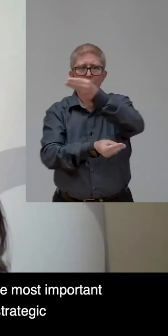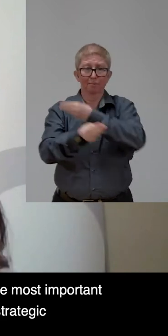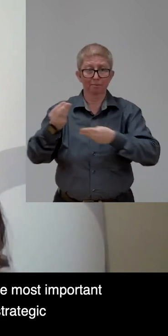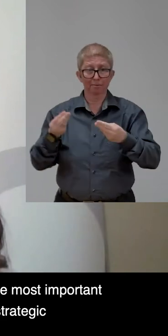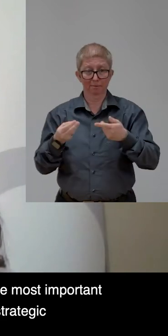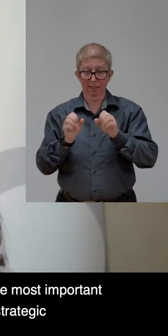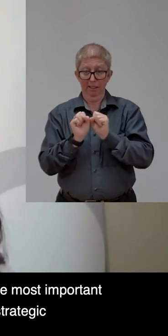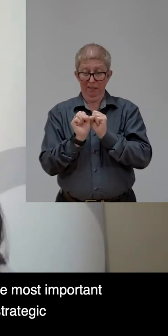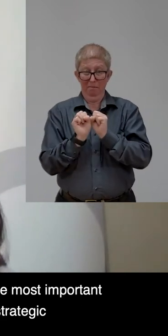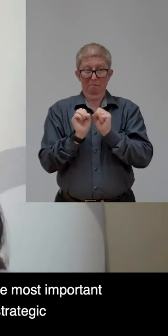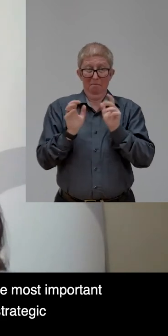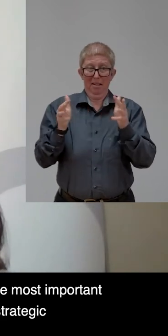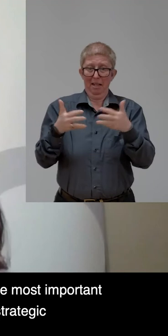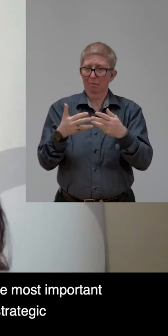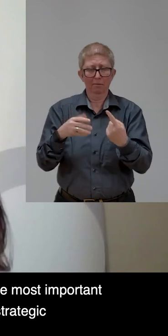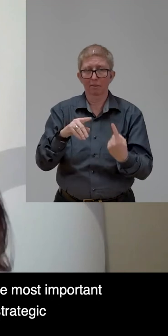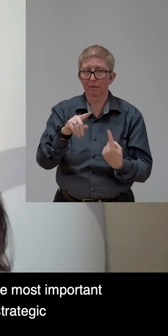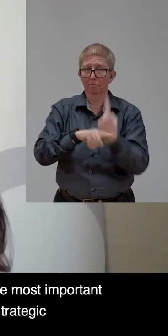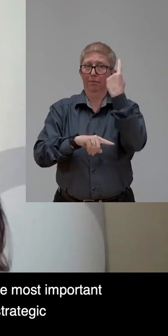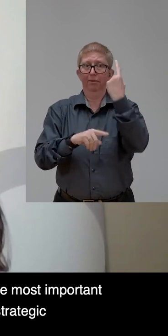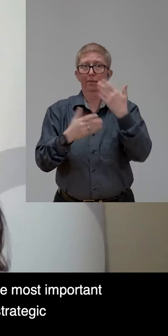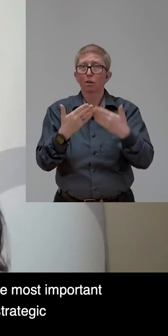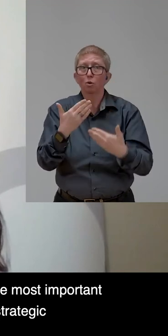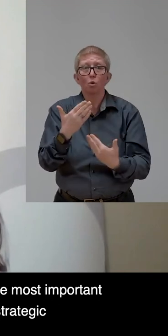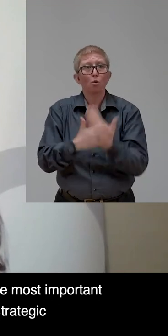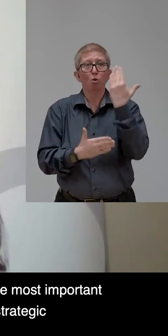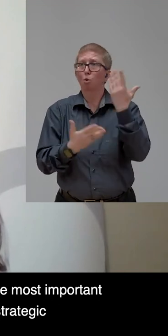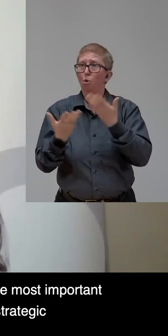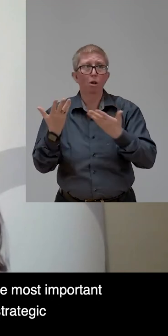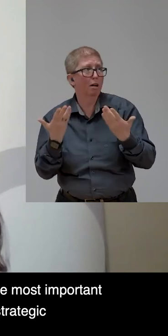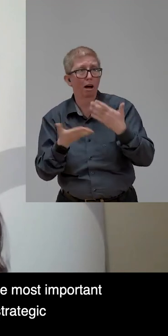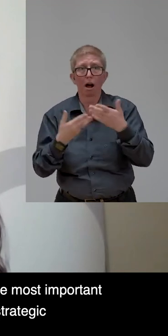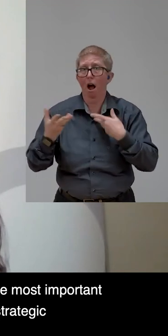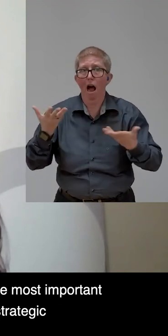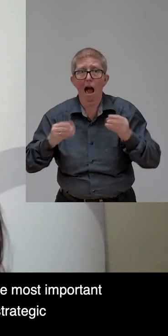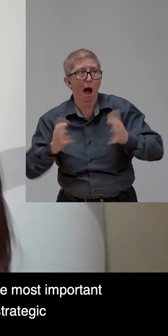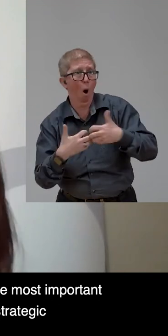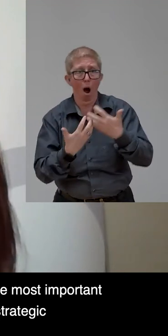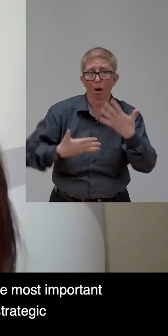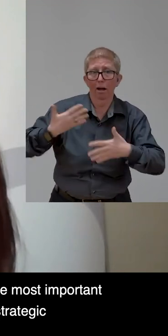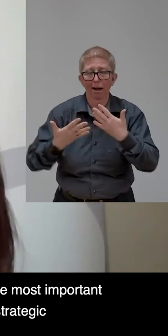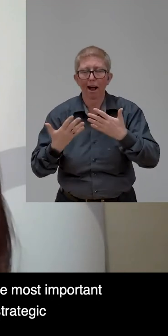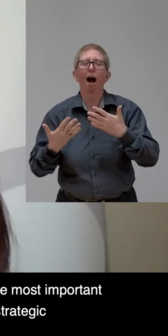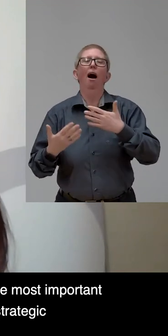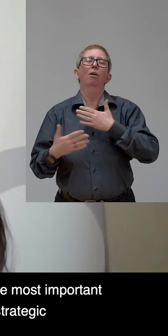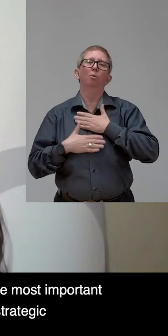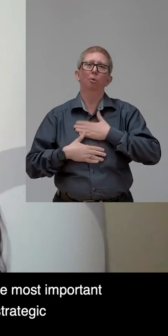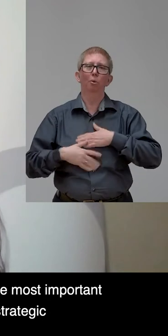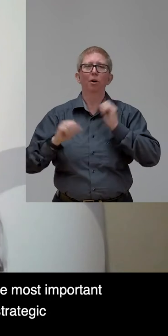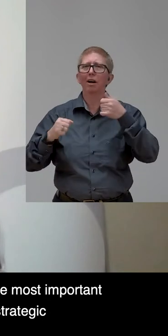COVID-19. And I do believe that that's probably one of the